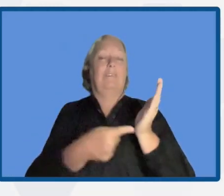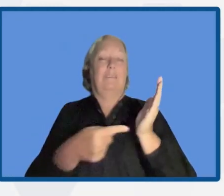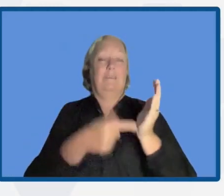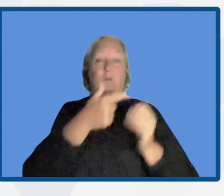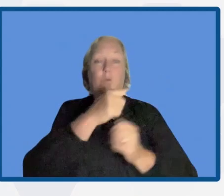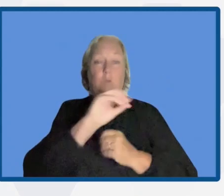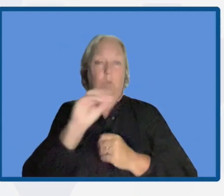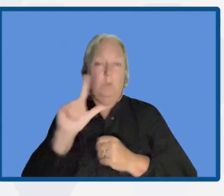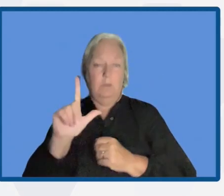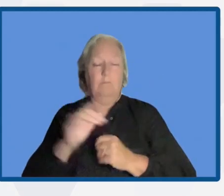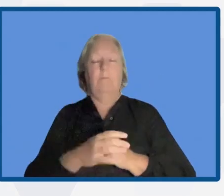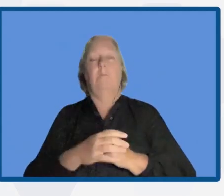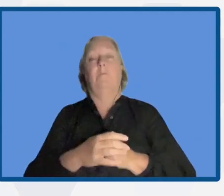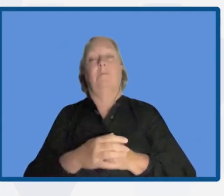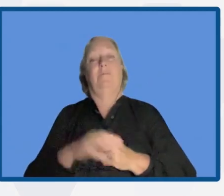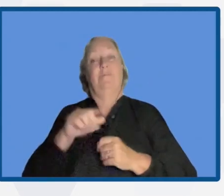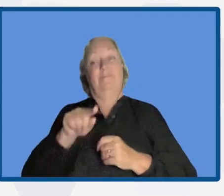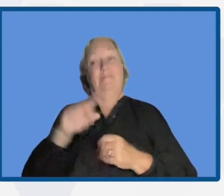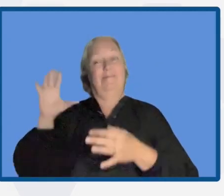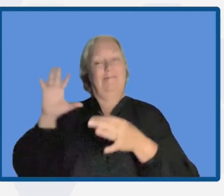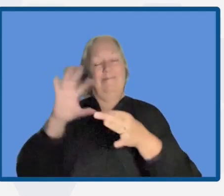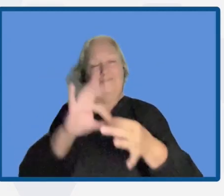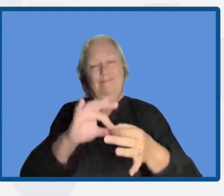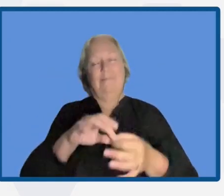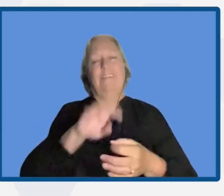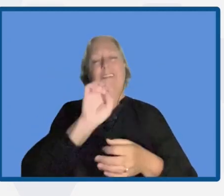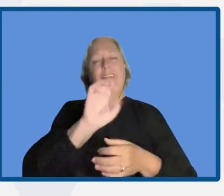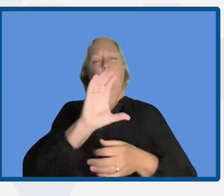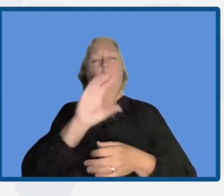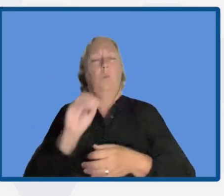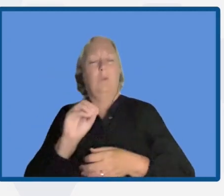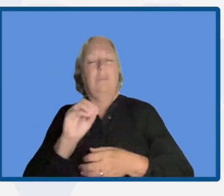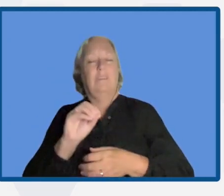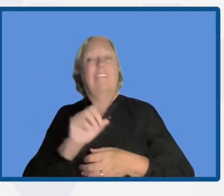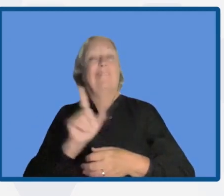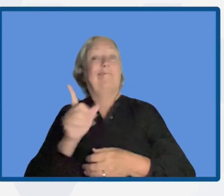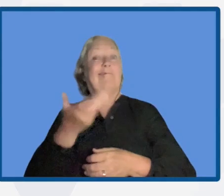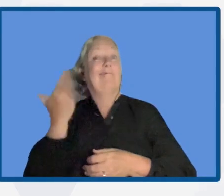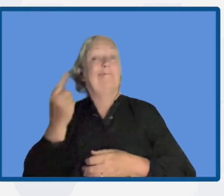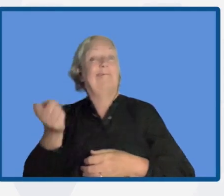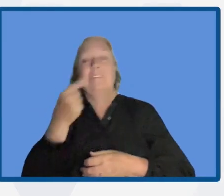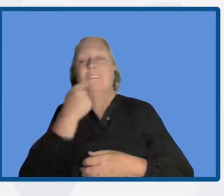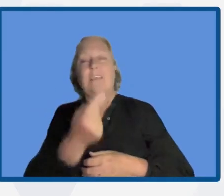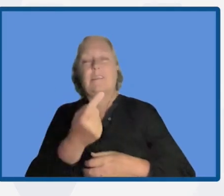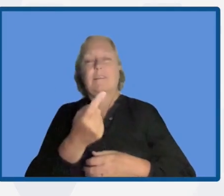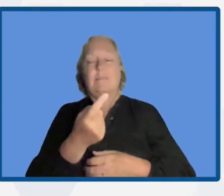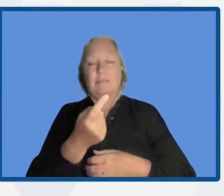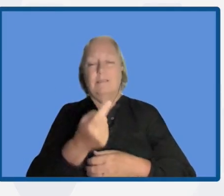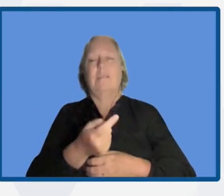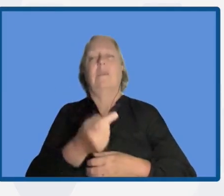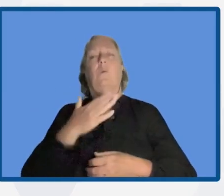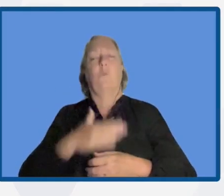All of this tied to the role of ecosystem that Jorge was just mentioning, everything with a consistent and